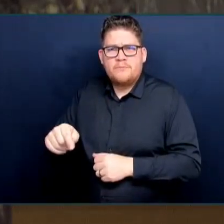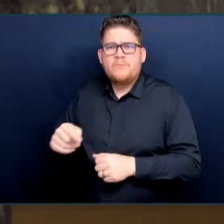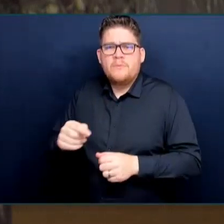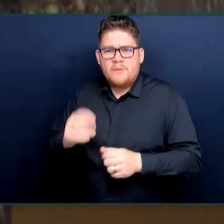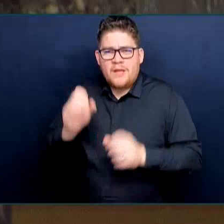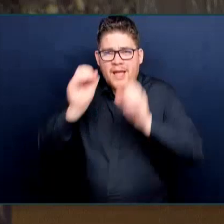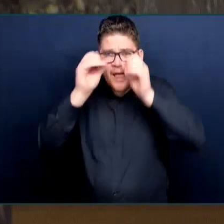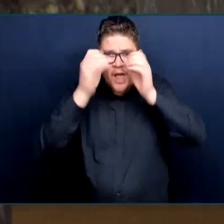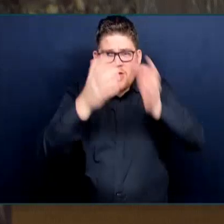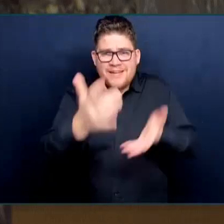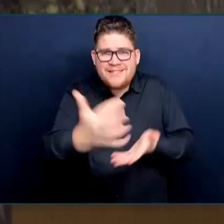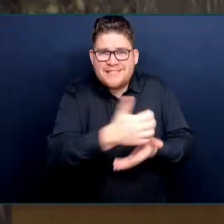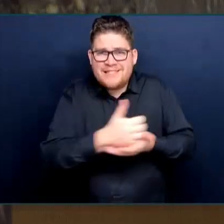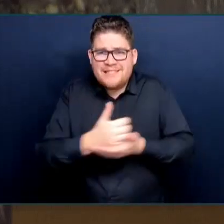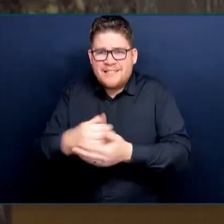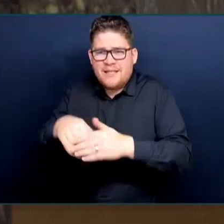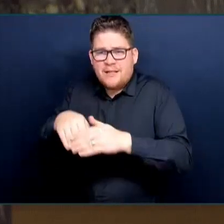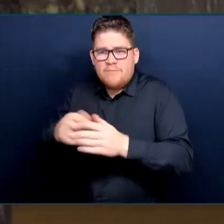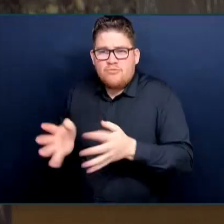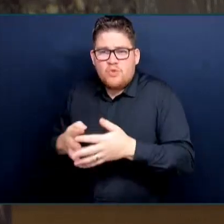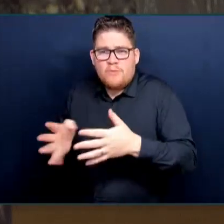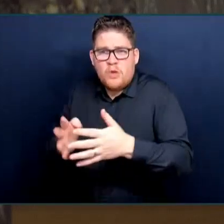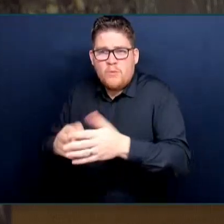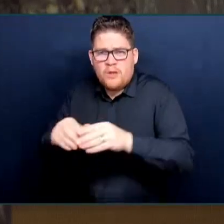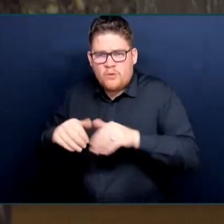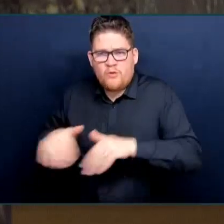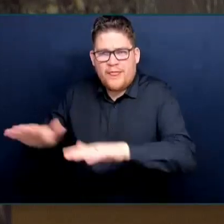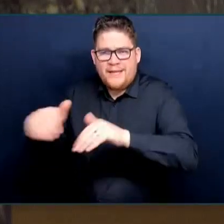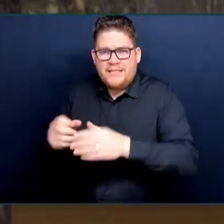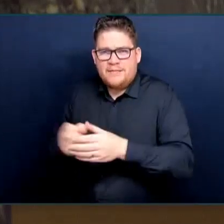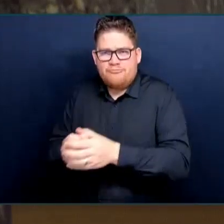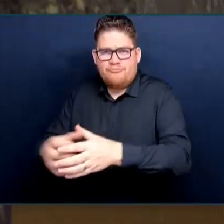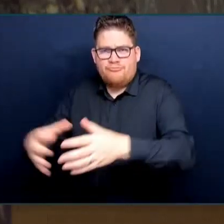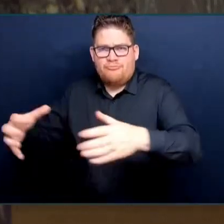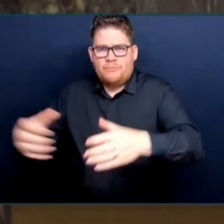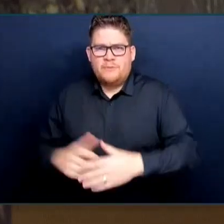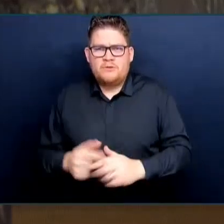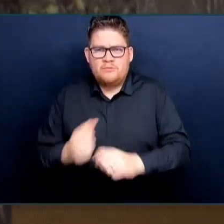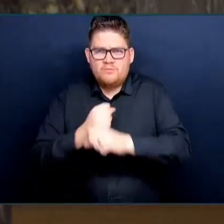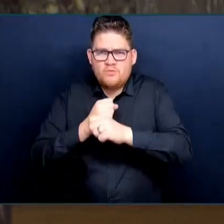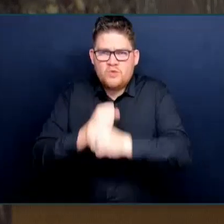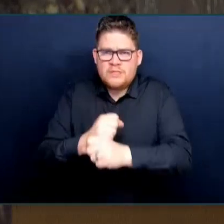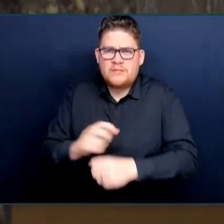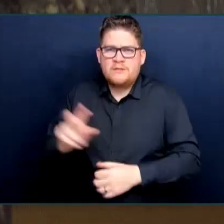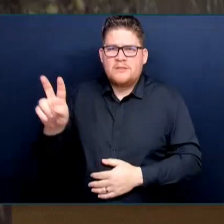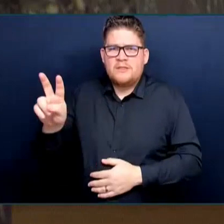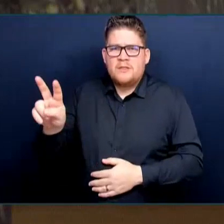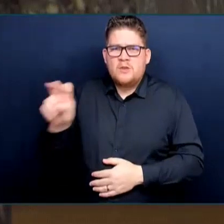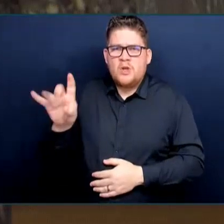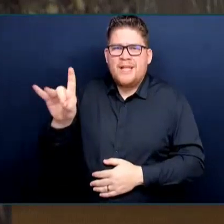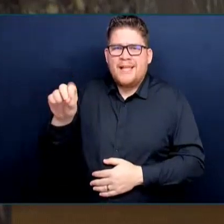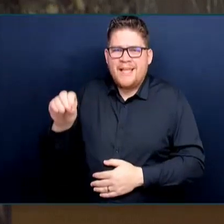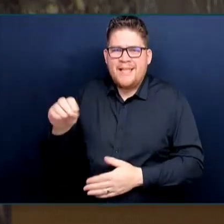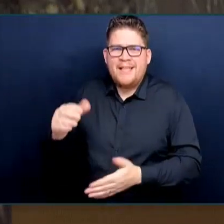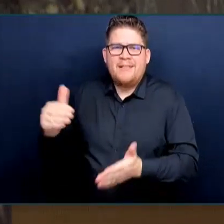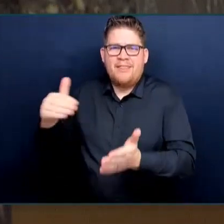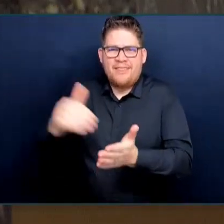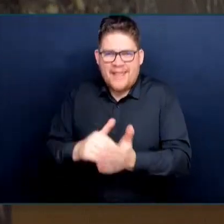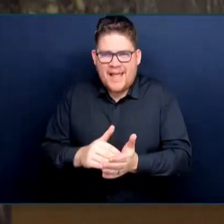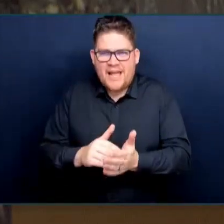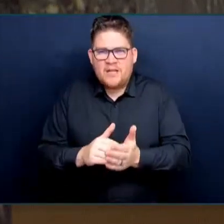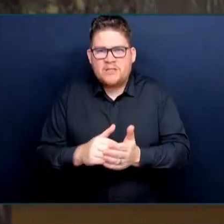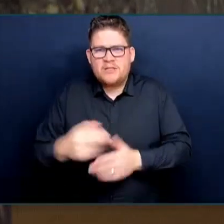than 281,000 hectares of spotted owl habitat, an area equivalent to 700